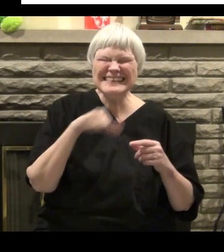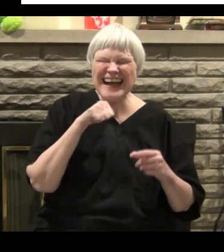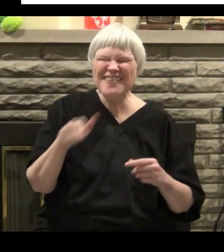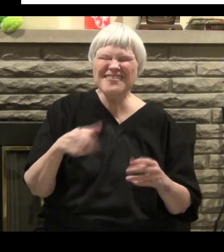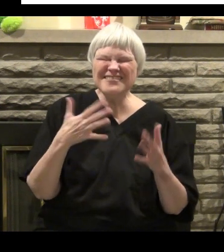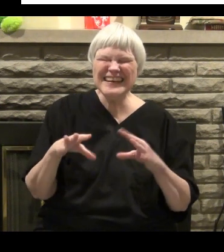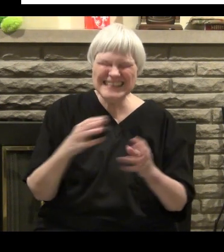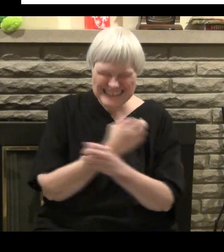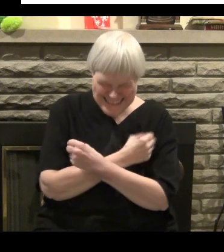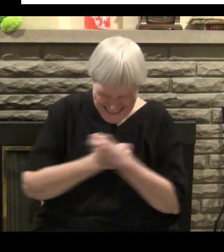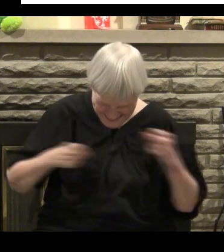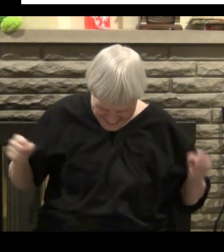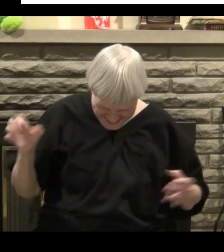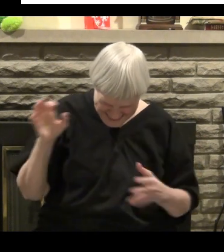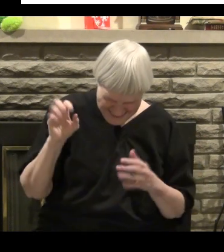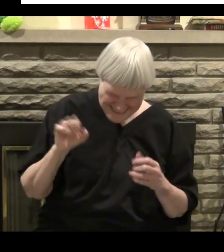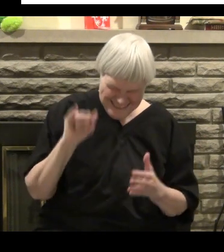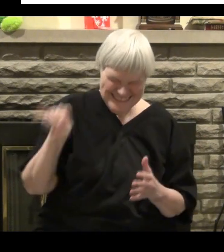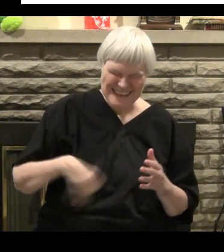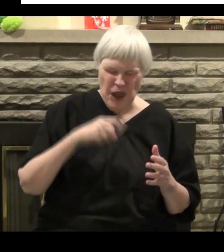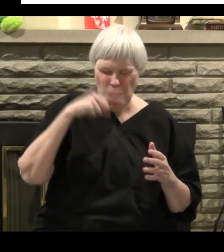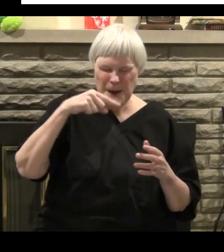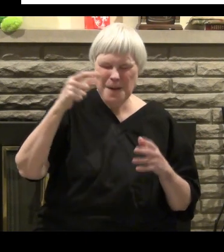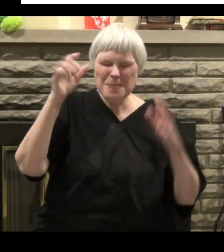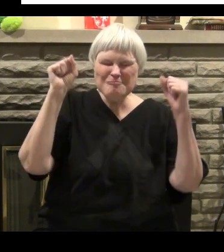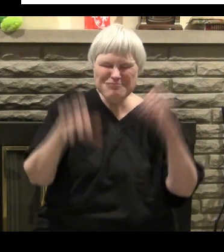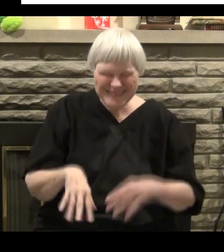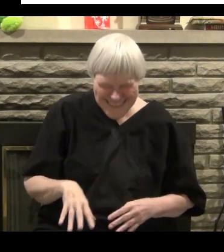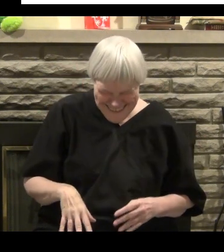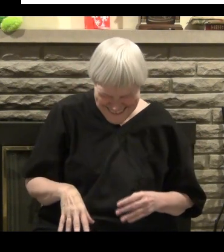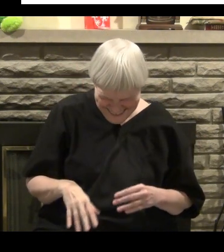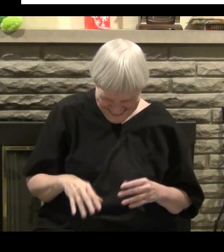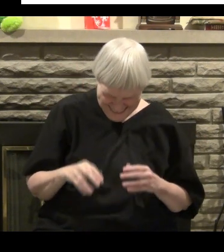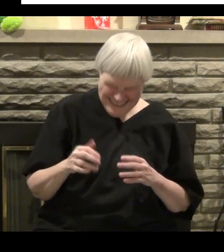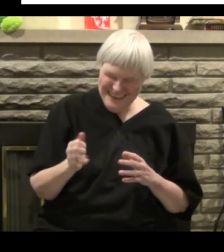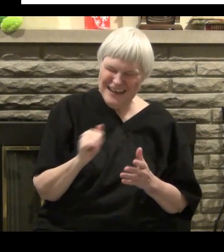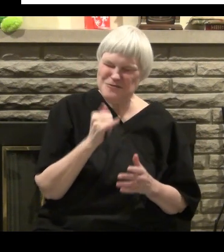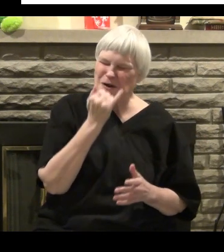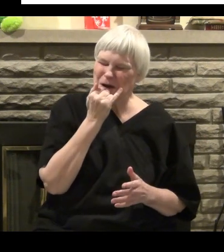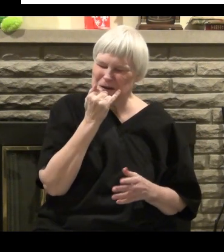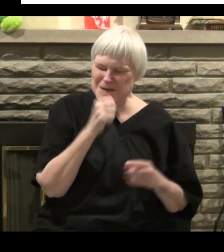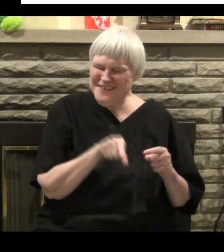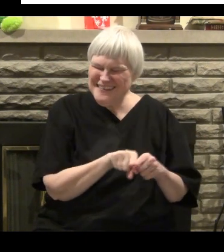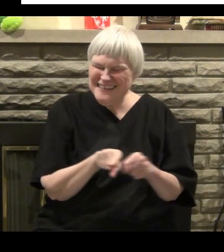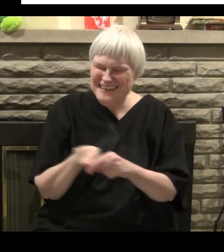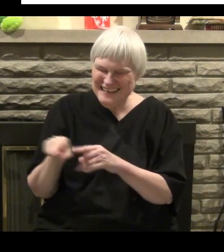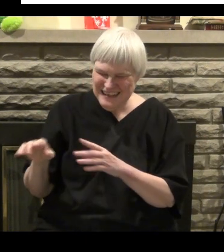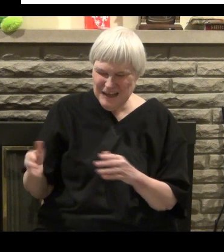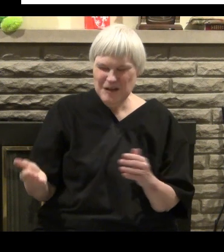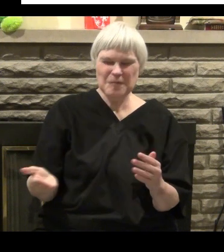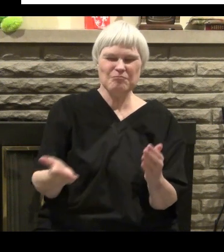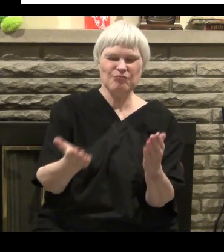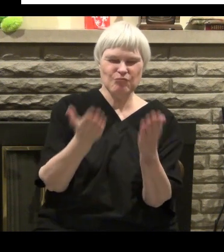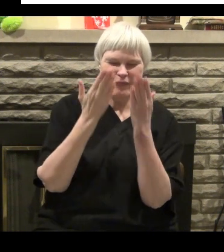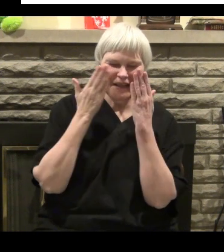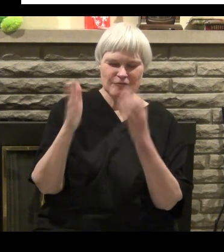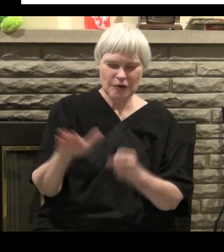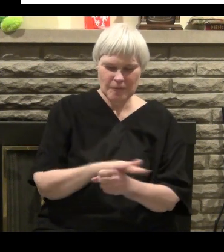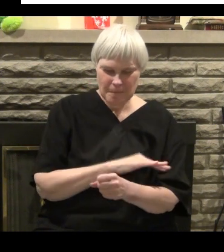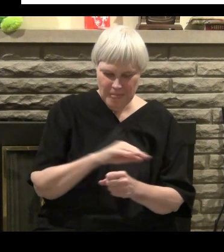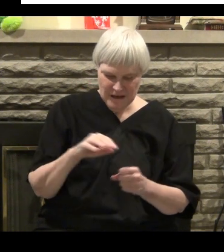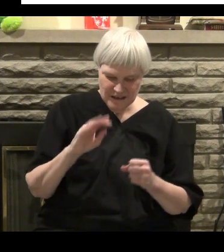no you didn't do this. You aren't speaking in tongues so you're not saved. Whatever. Just saying. Just saying.